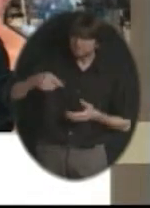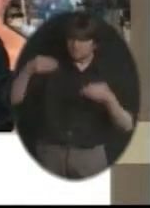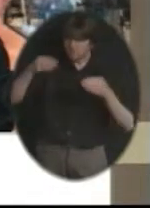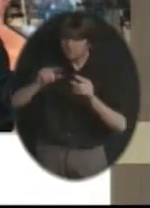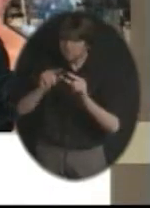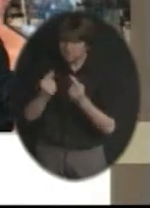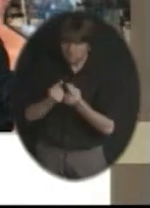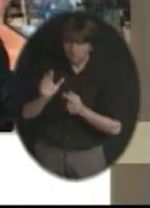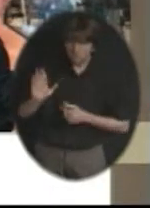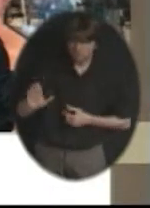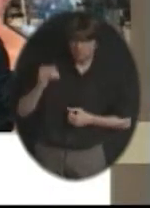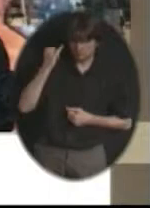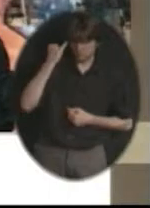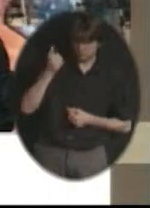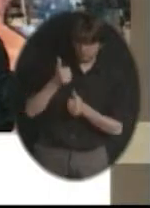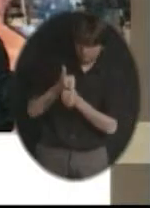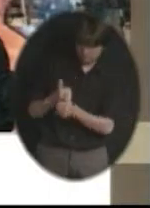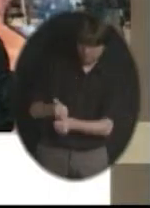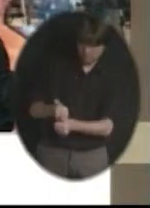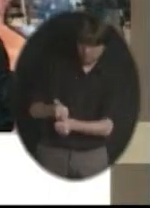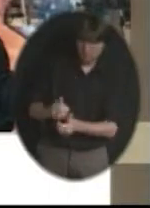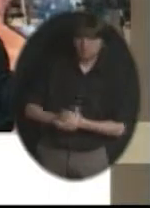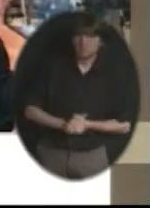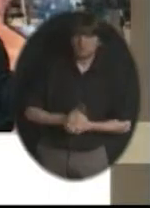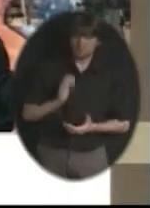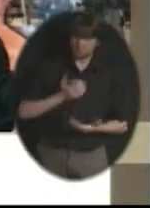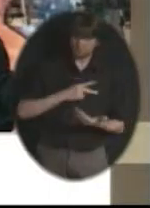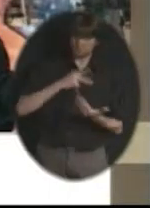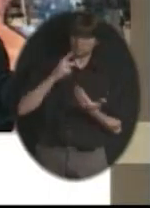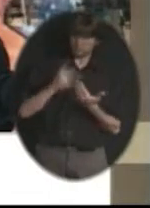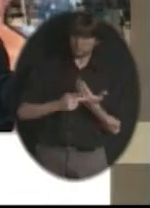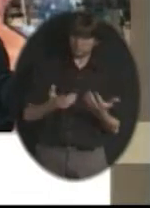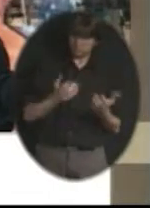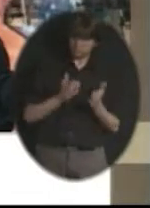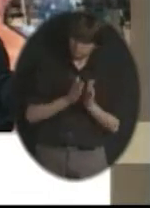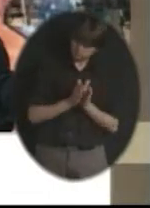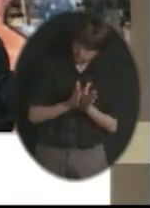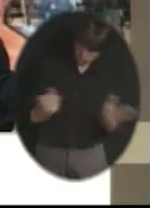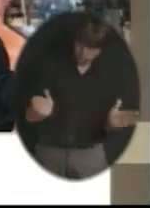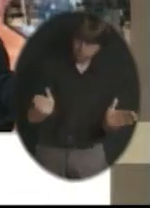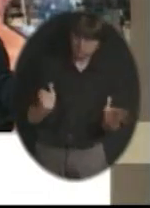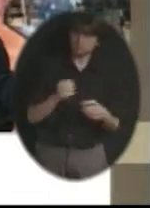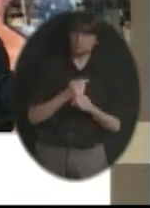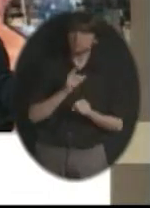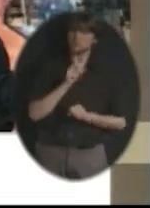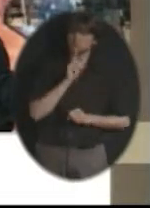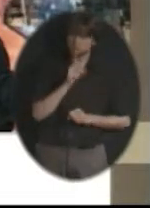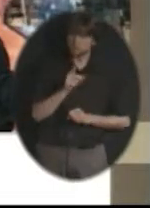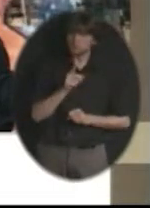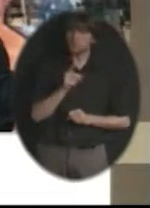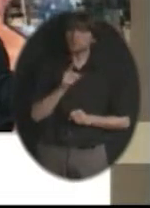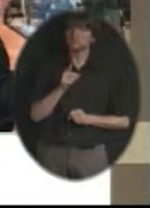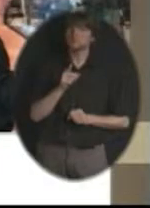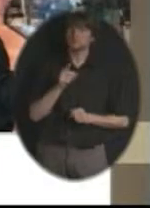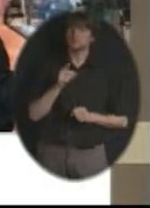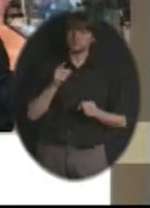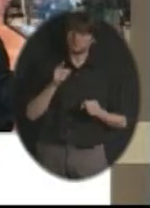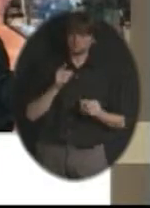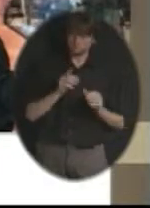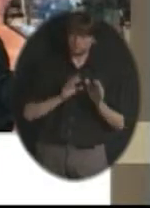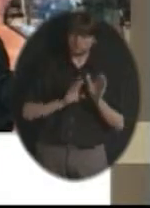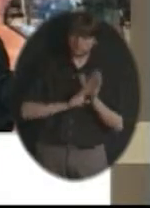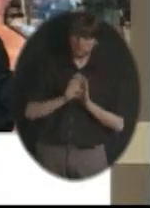having our programs be broad enough that they addressed career ladders. So it wasn't just one specific